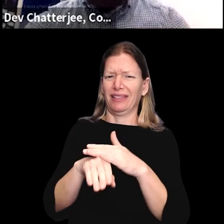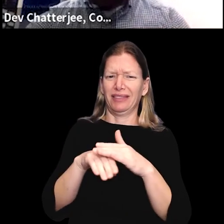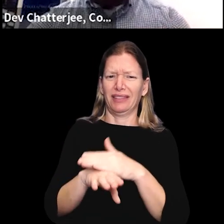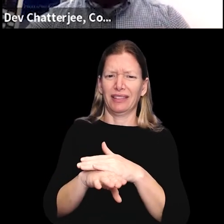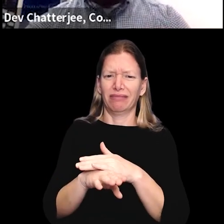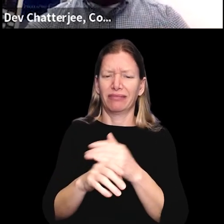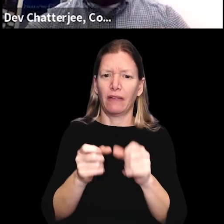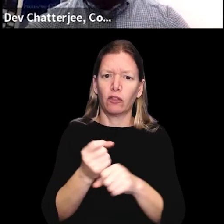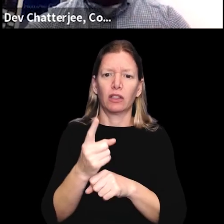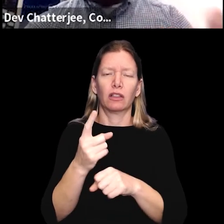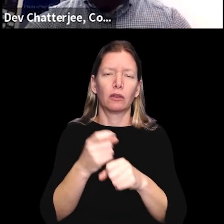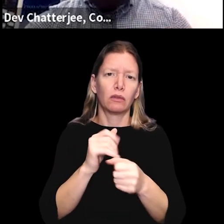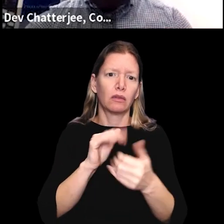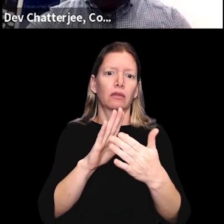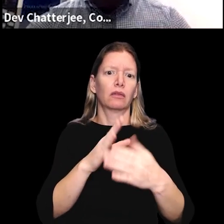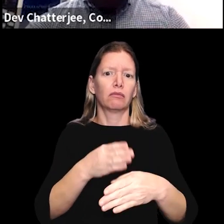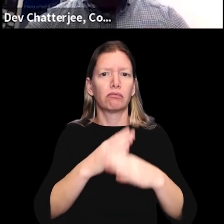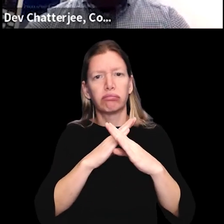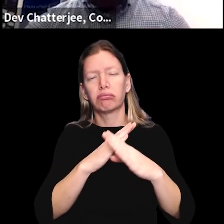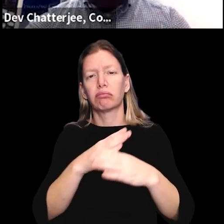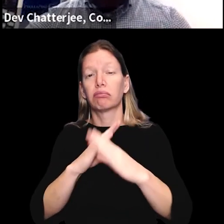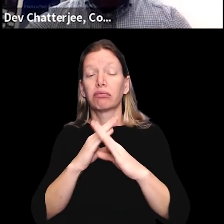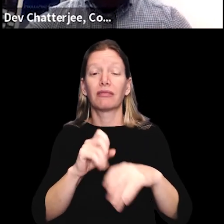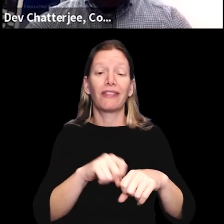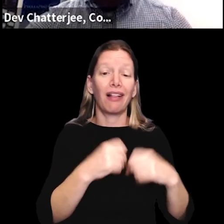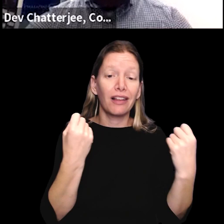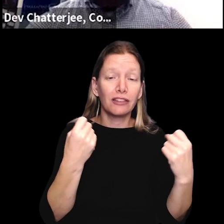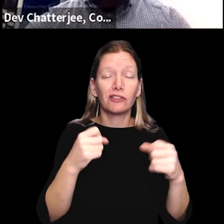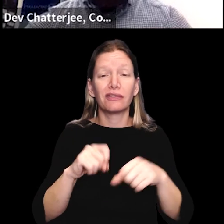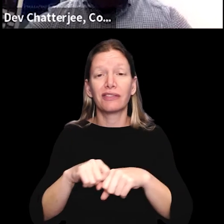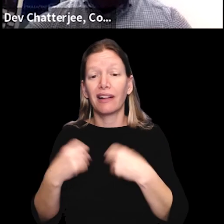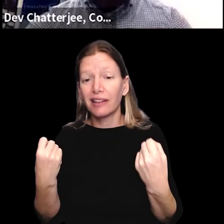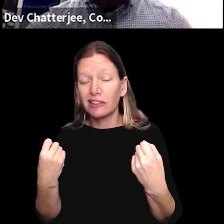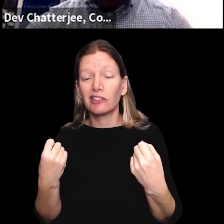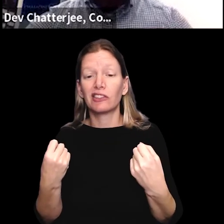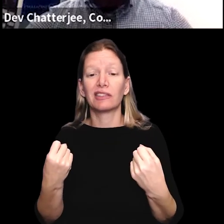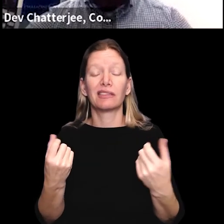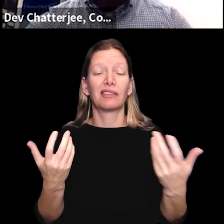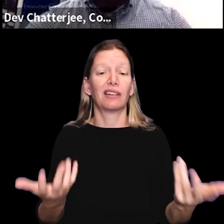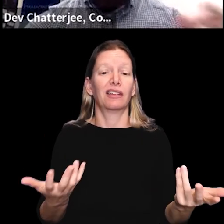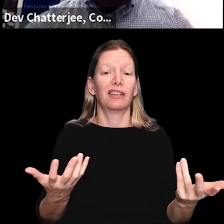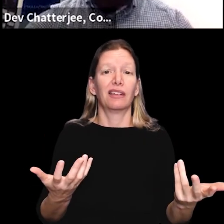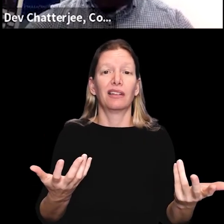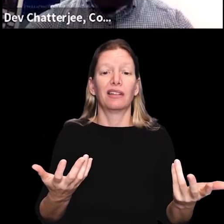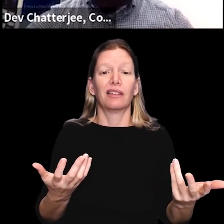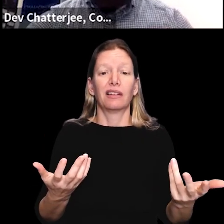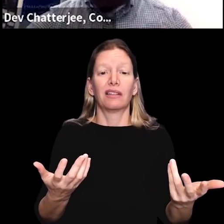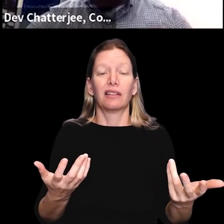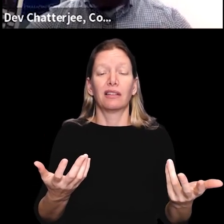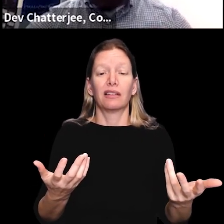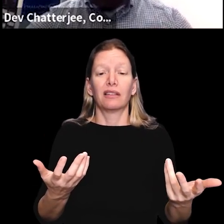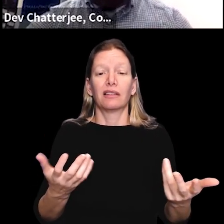access. Every year we encounter a lot of a lot of barriers